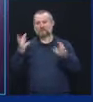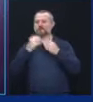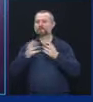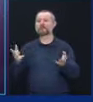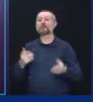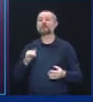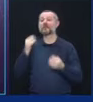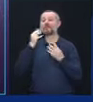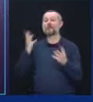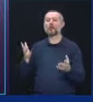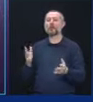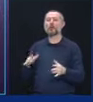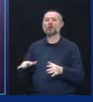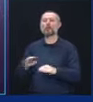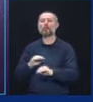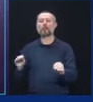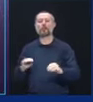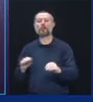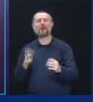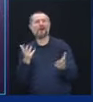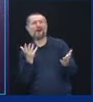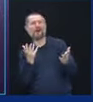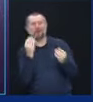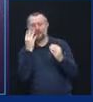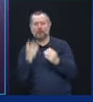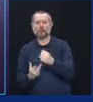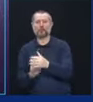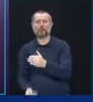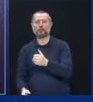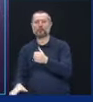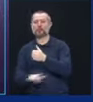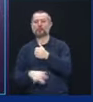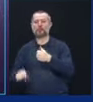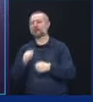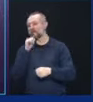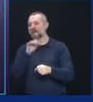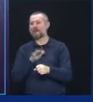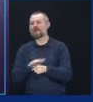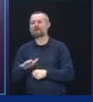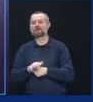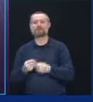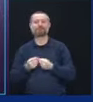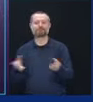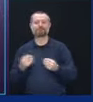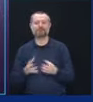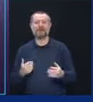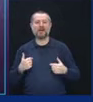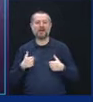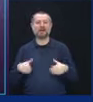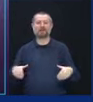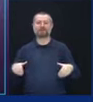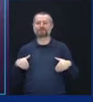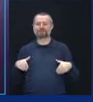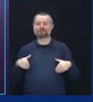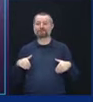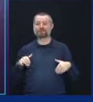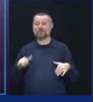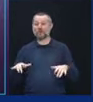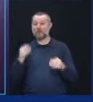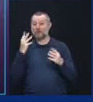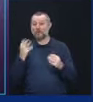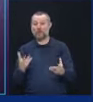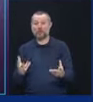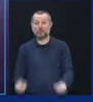People wanted information. We did not produce public information fast enough. That creates a void. What